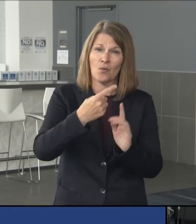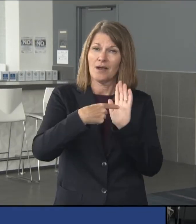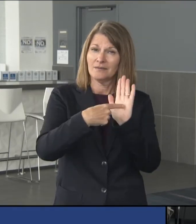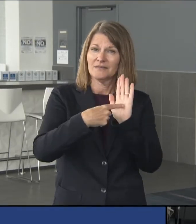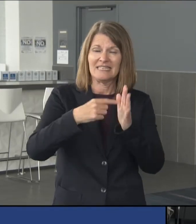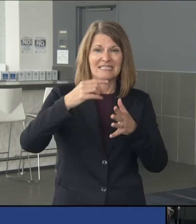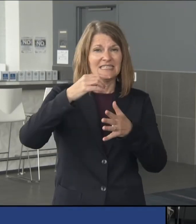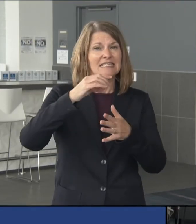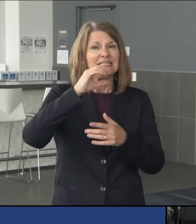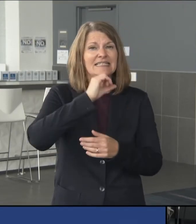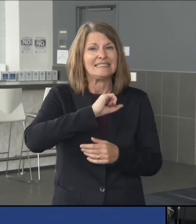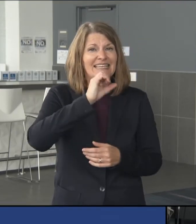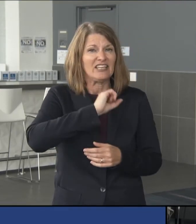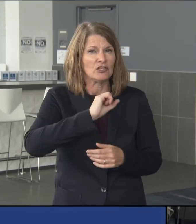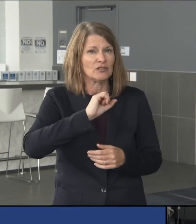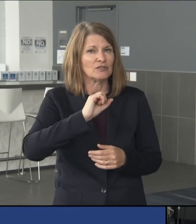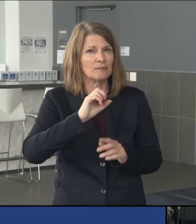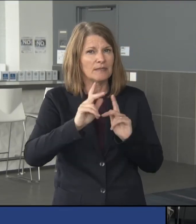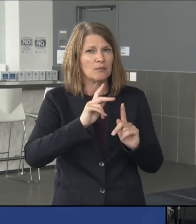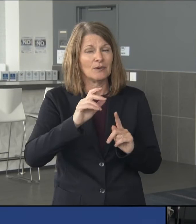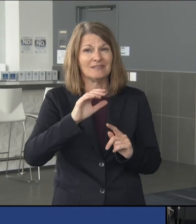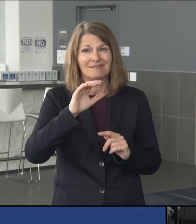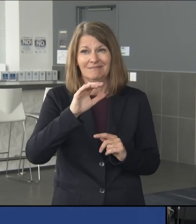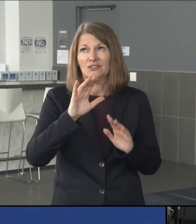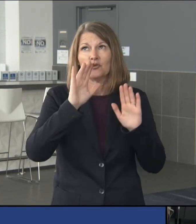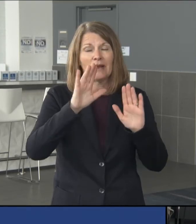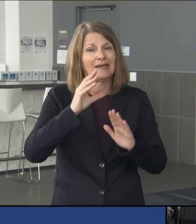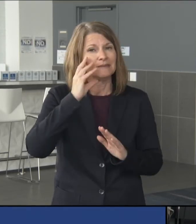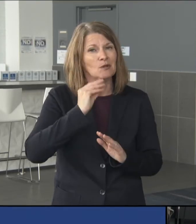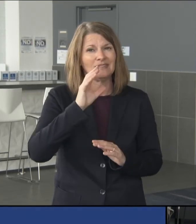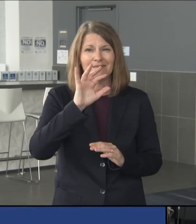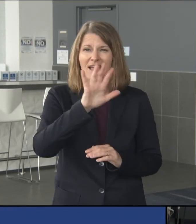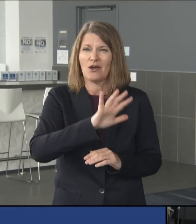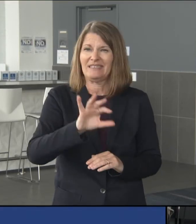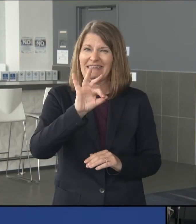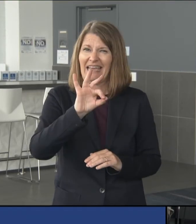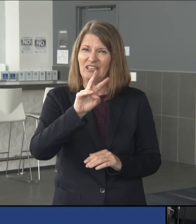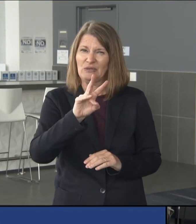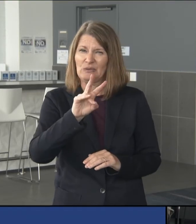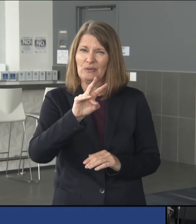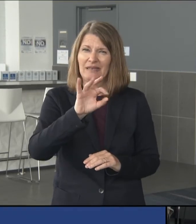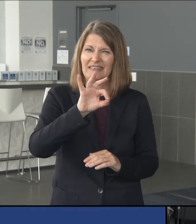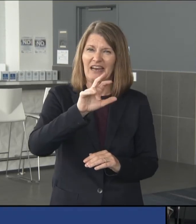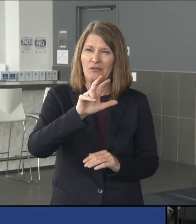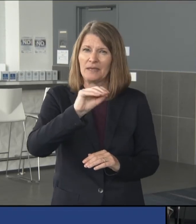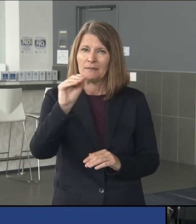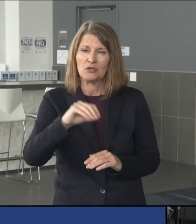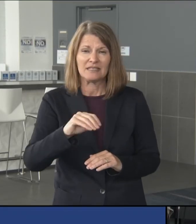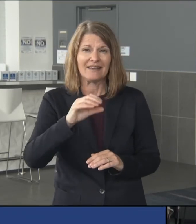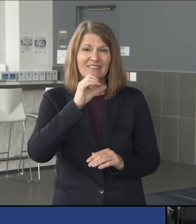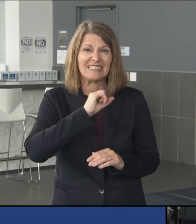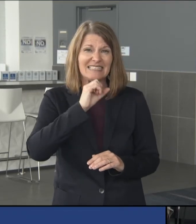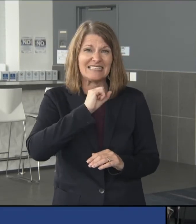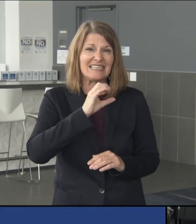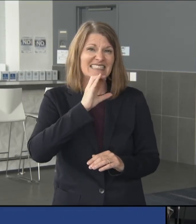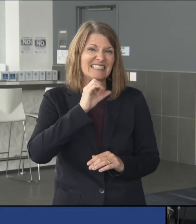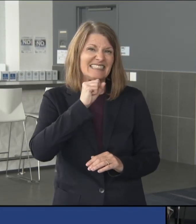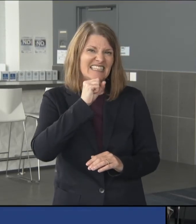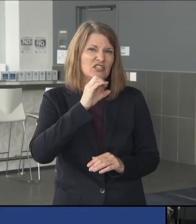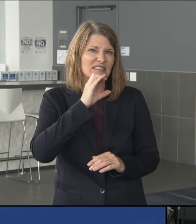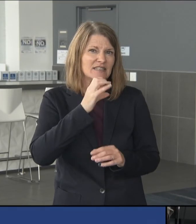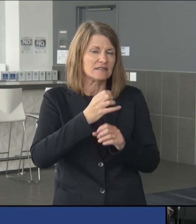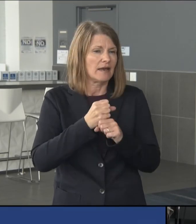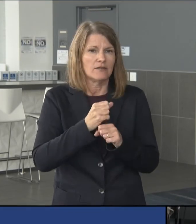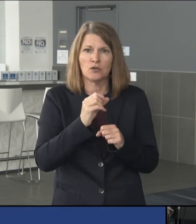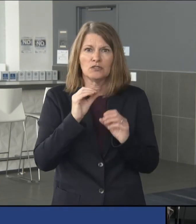It's been such a great experience that, you know, we're 92, 93 percent of seniors got it. There was no incentive. They wanted to keep themselves